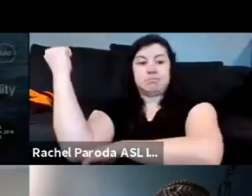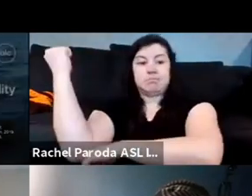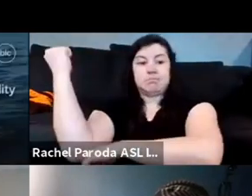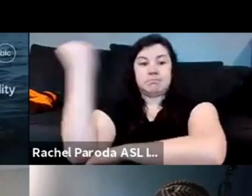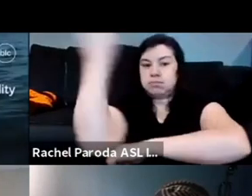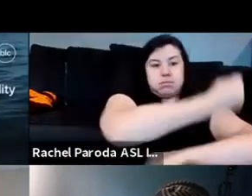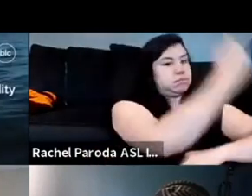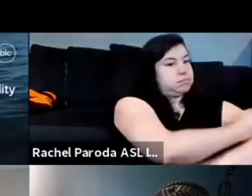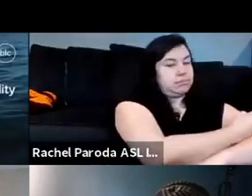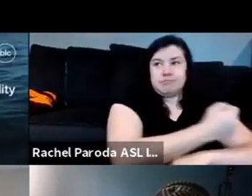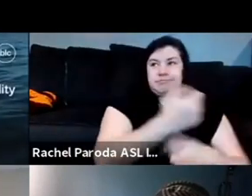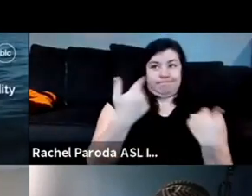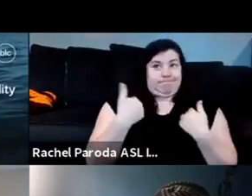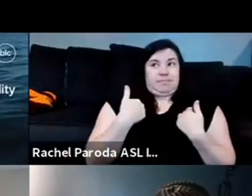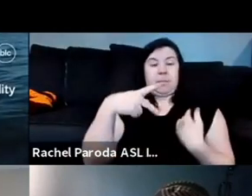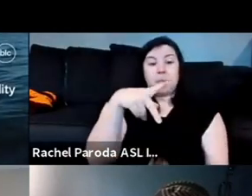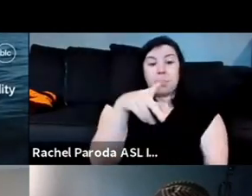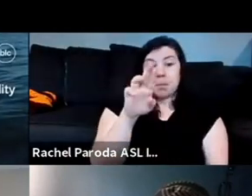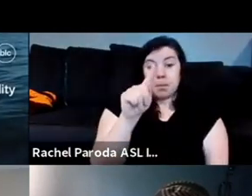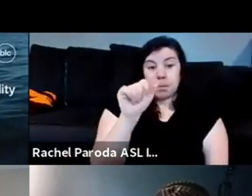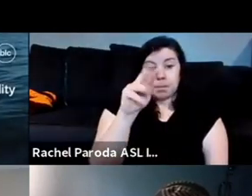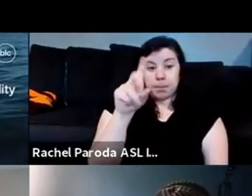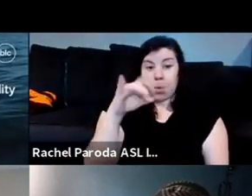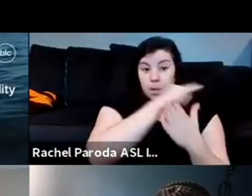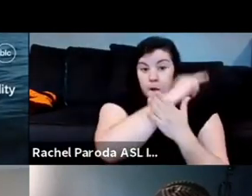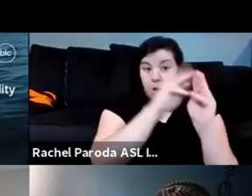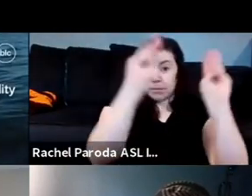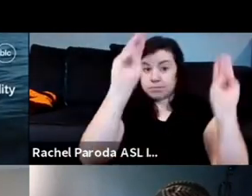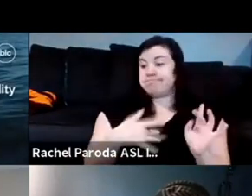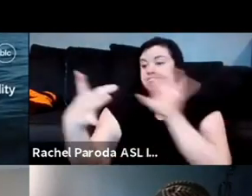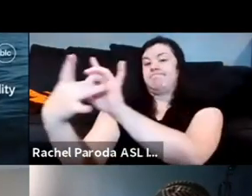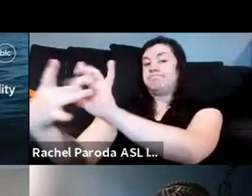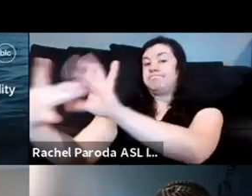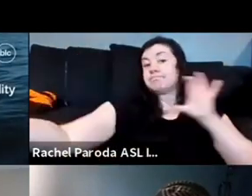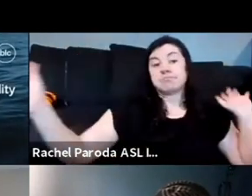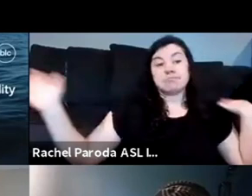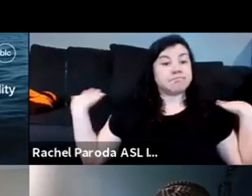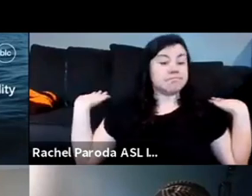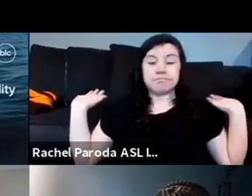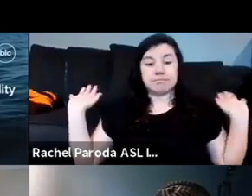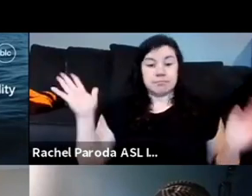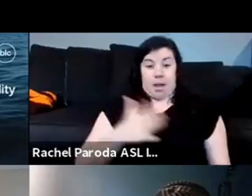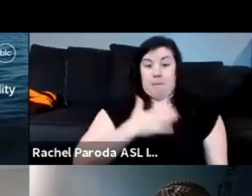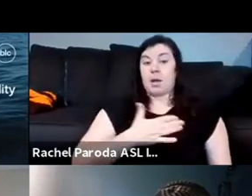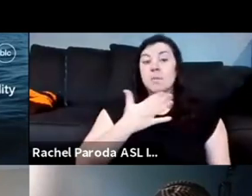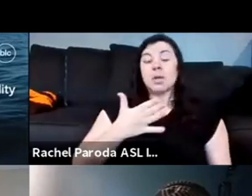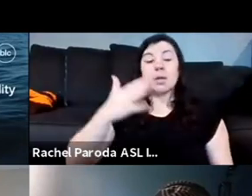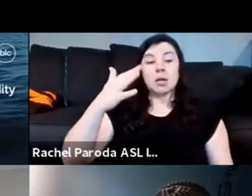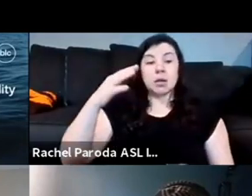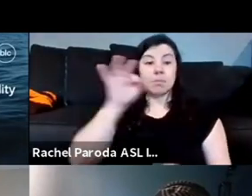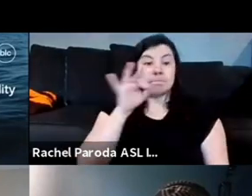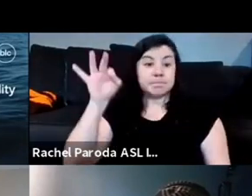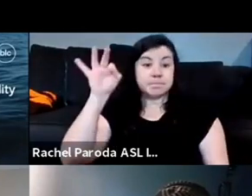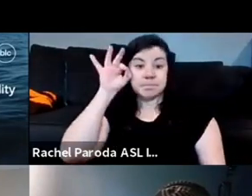right now and even doing business with the portland art museum um i'm kind of glad that my indigenous brothers you know reclaim their their